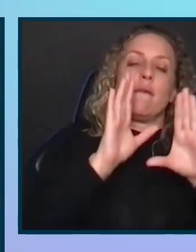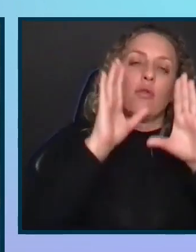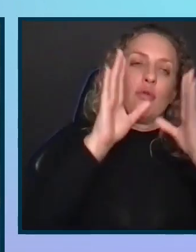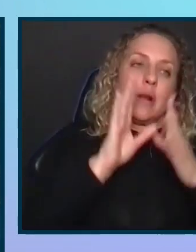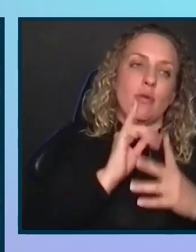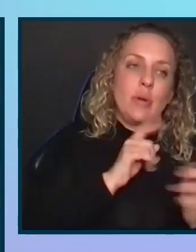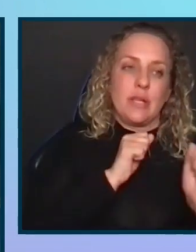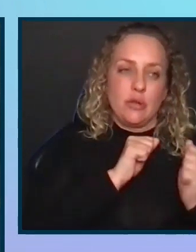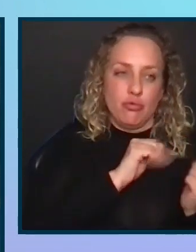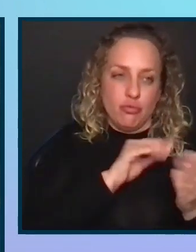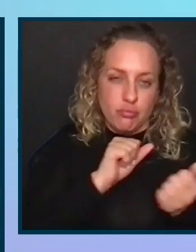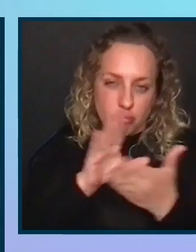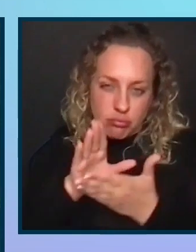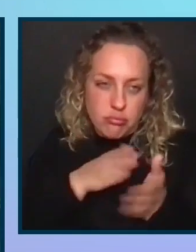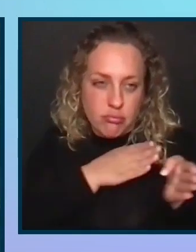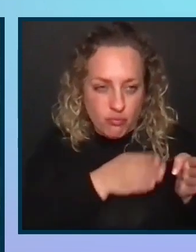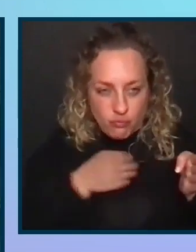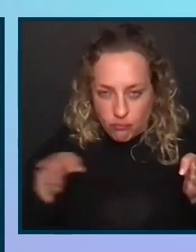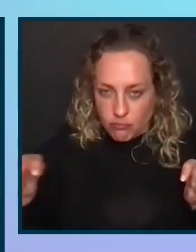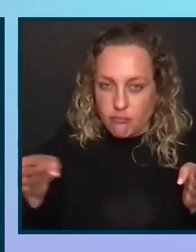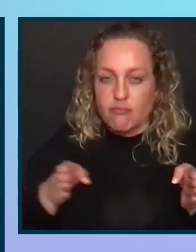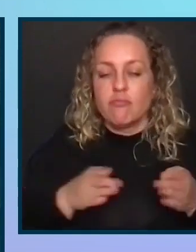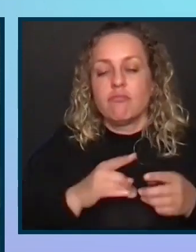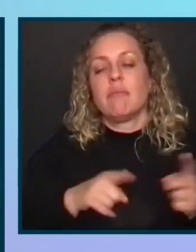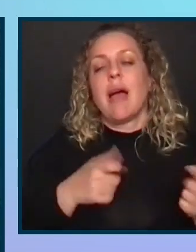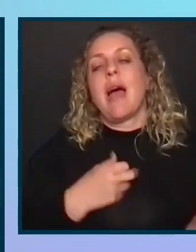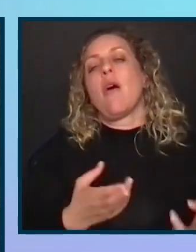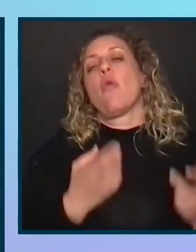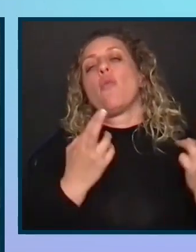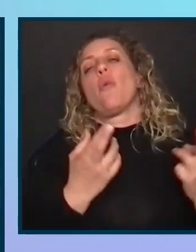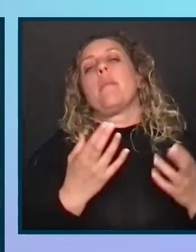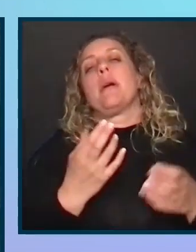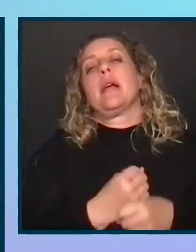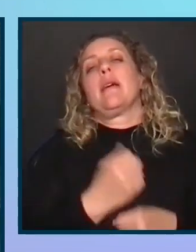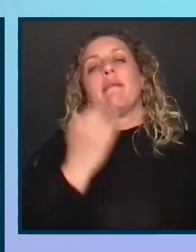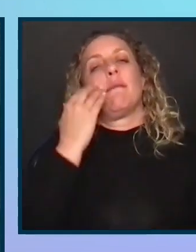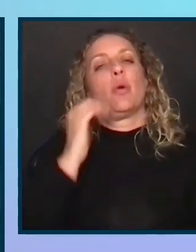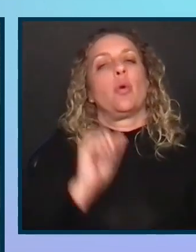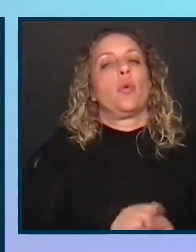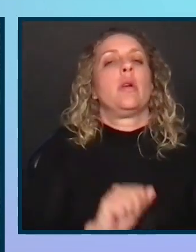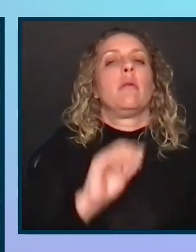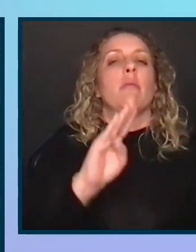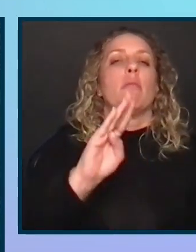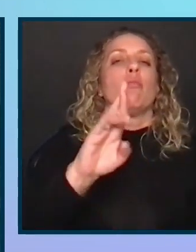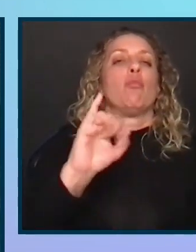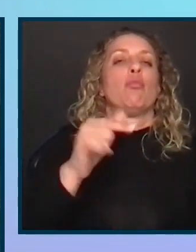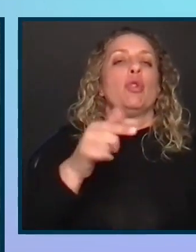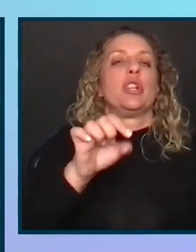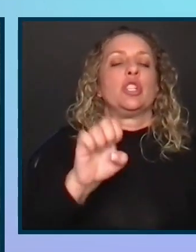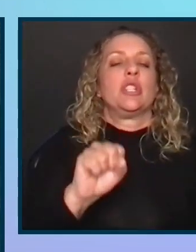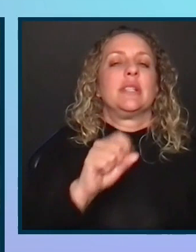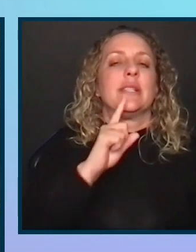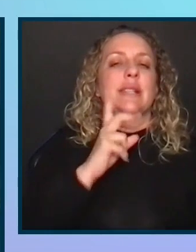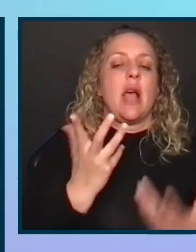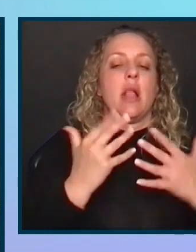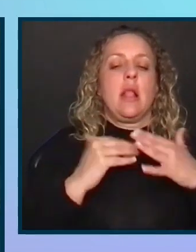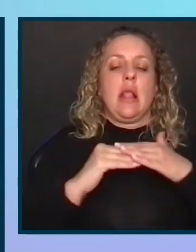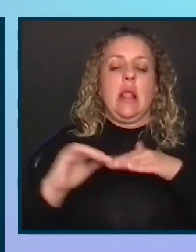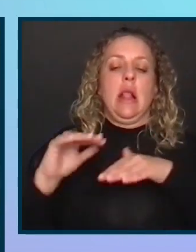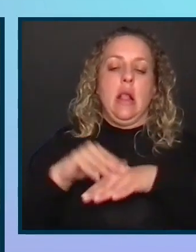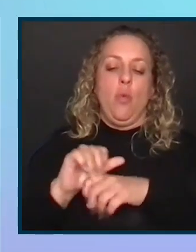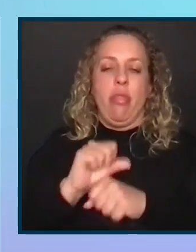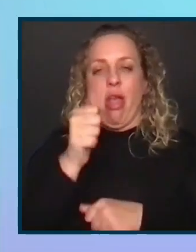They're very strategic. I would recommend getting familiar with Bridges as well and layering it in with your other strategies.